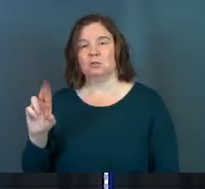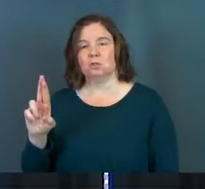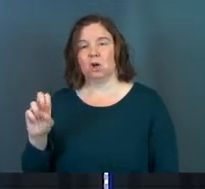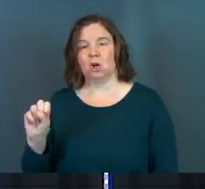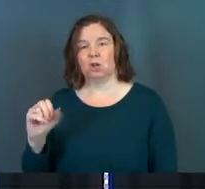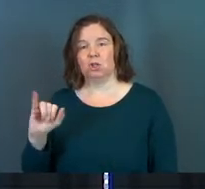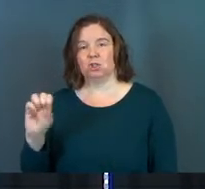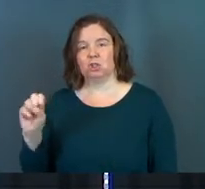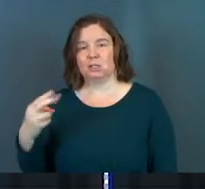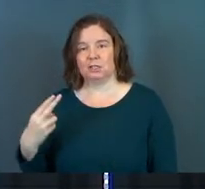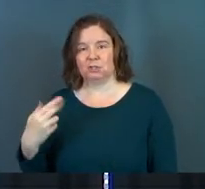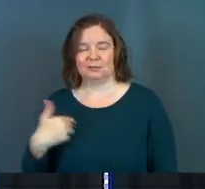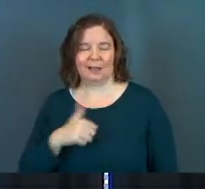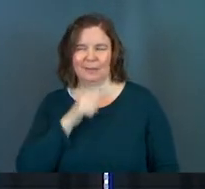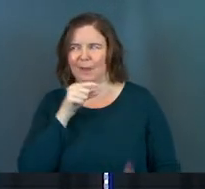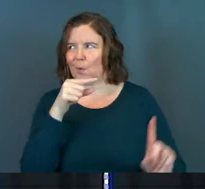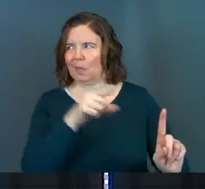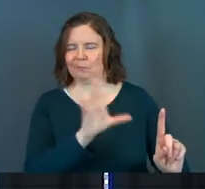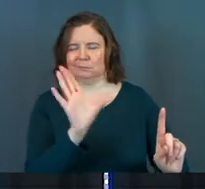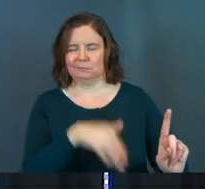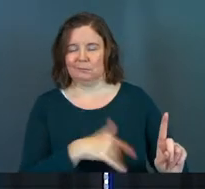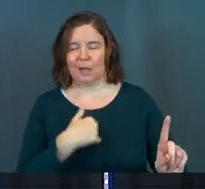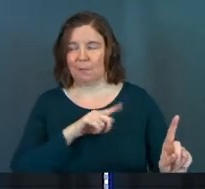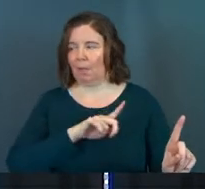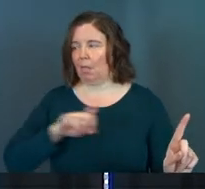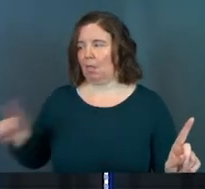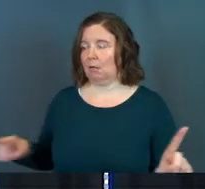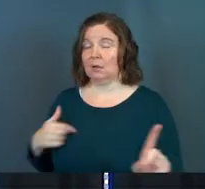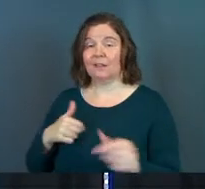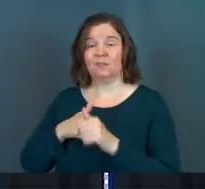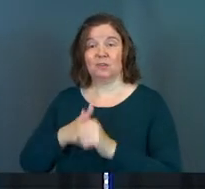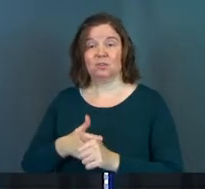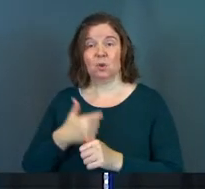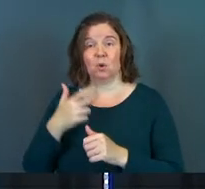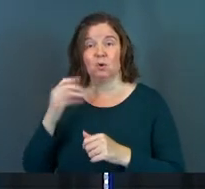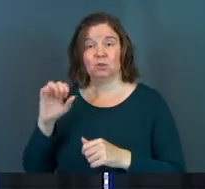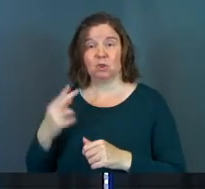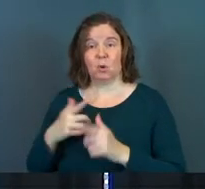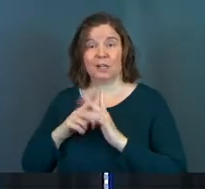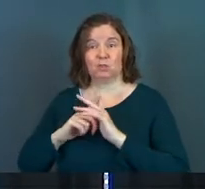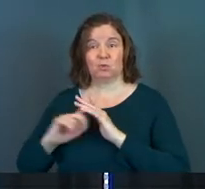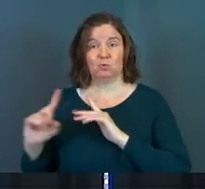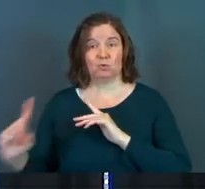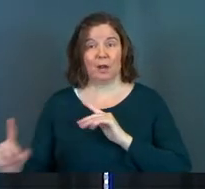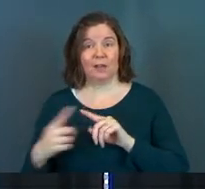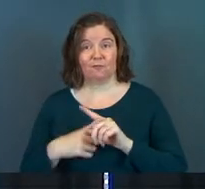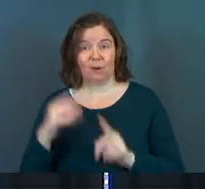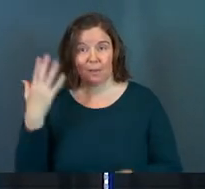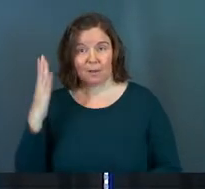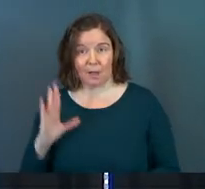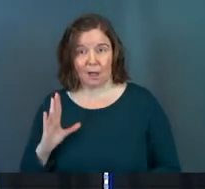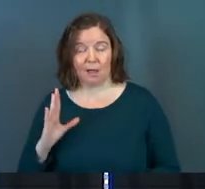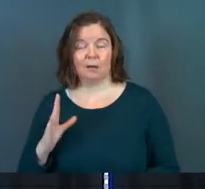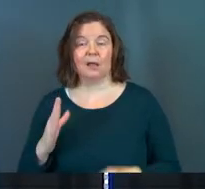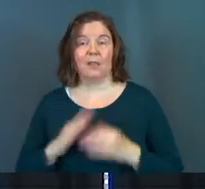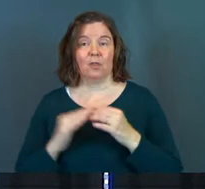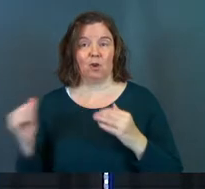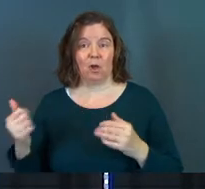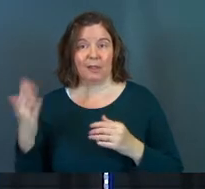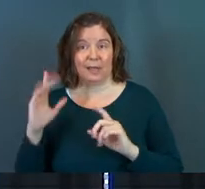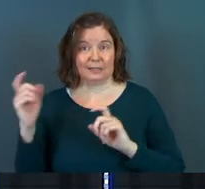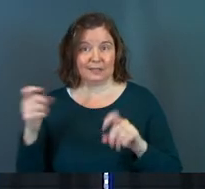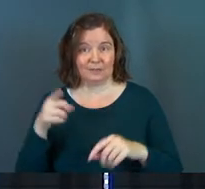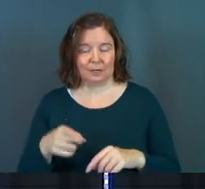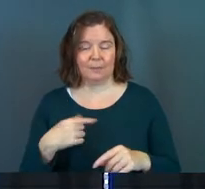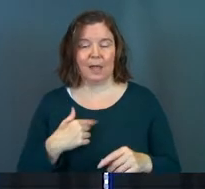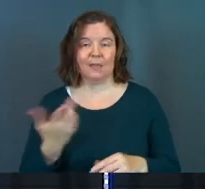not going there, God. I'm getting out of here. And if you follow the story, what happens is Jonah's running from God and the calling that God has placed on his life in this time. And he